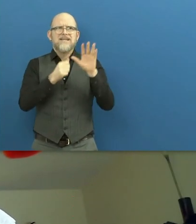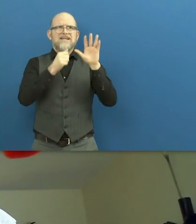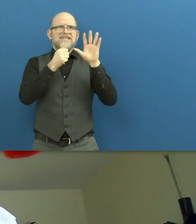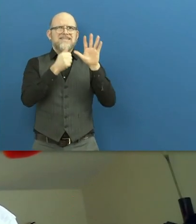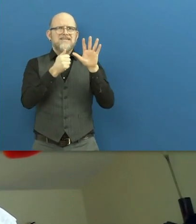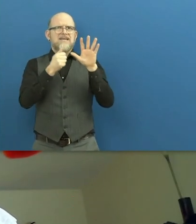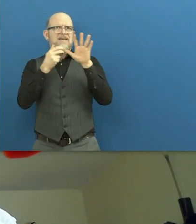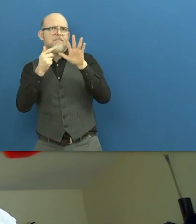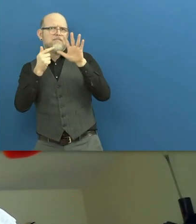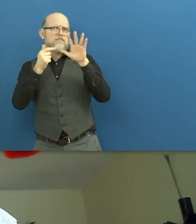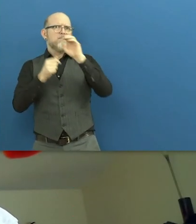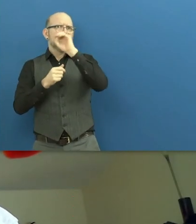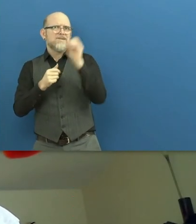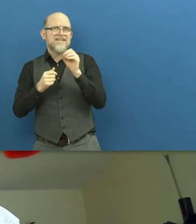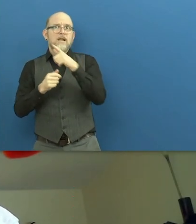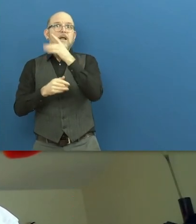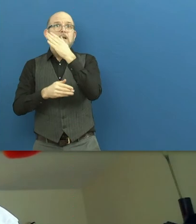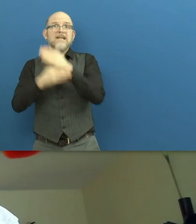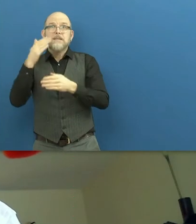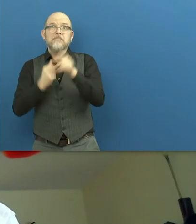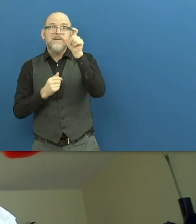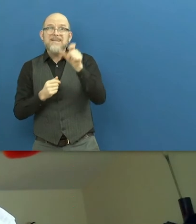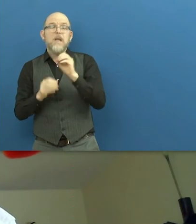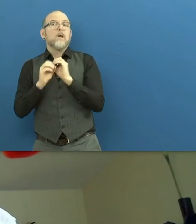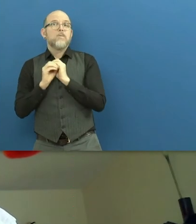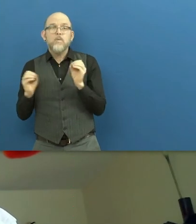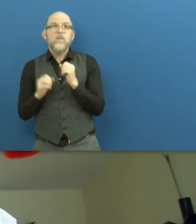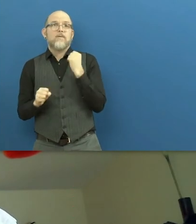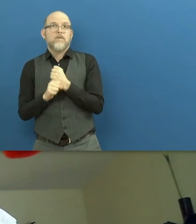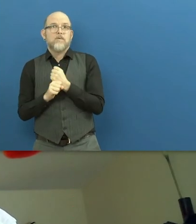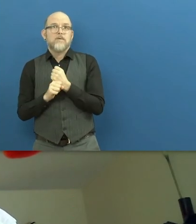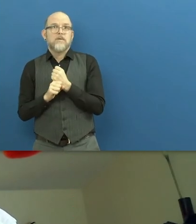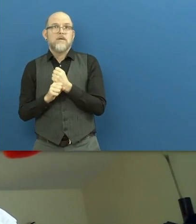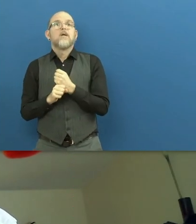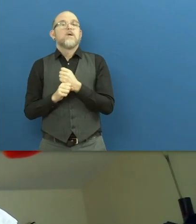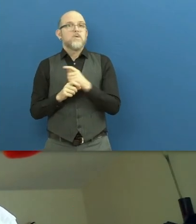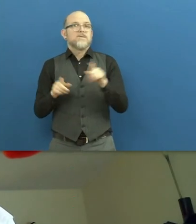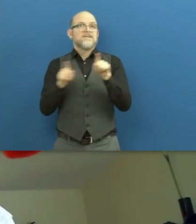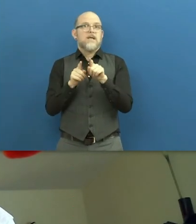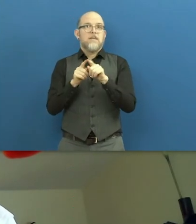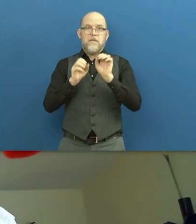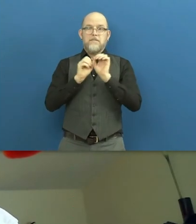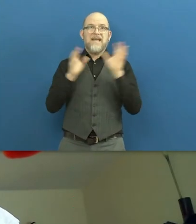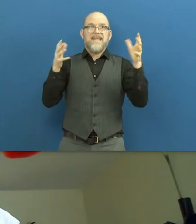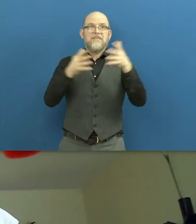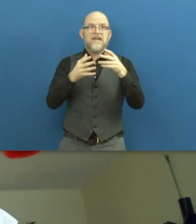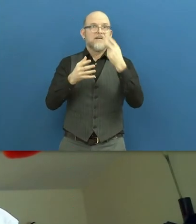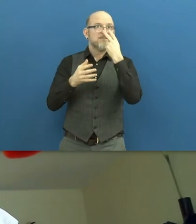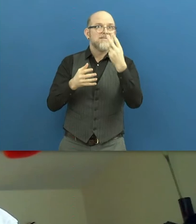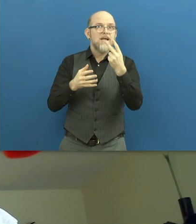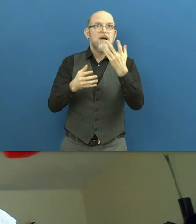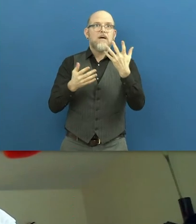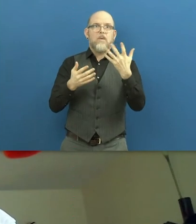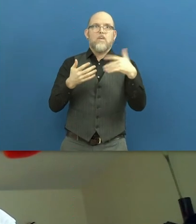surveyed were not able to work. The pandemic has also led to a stronger